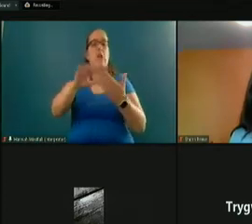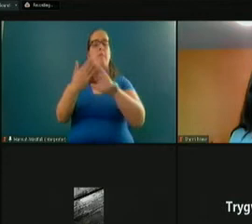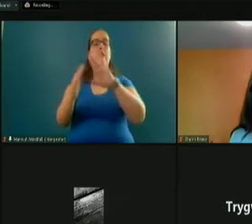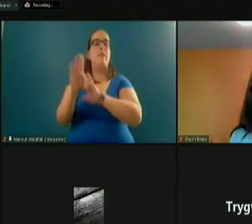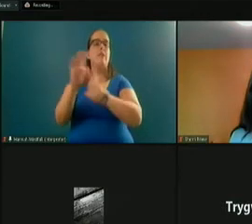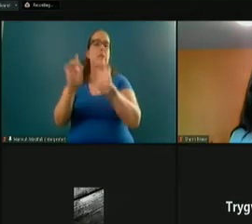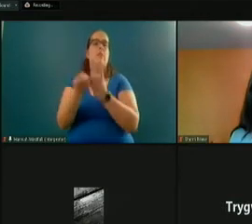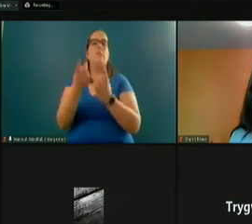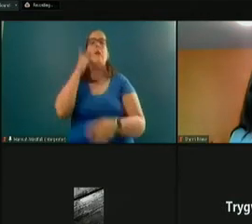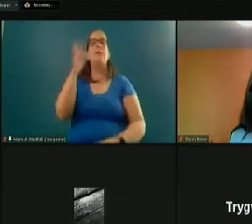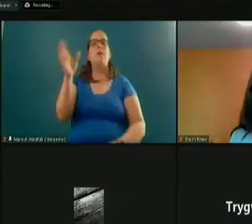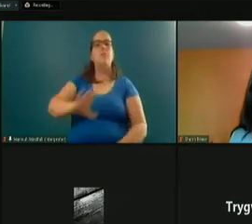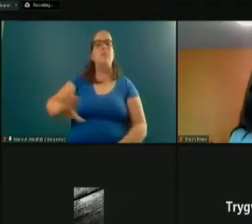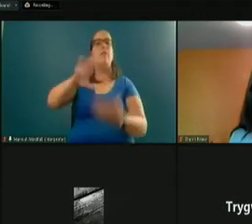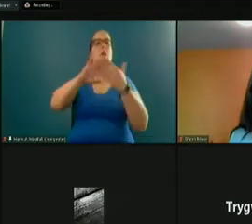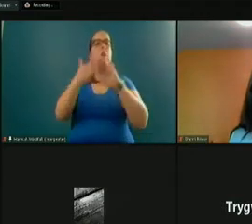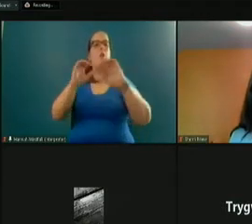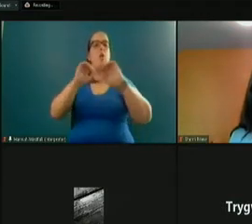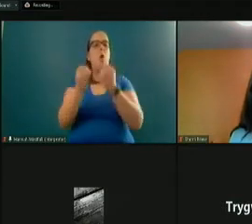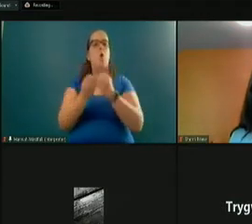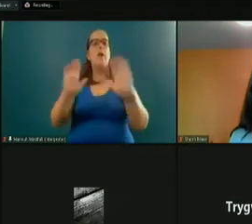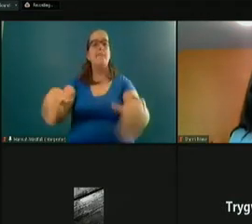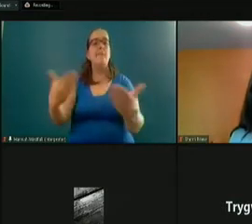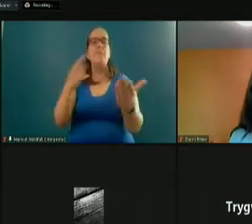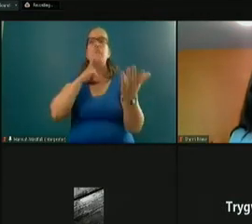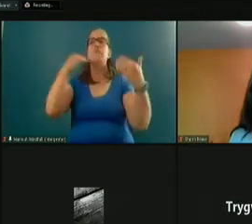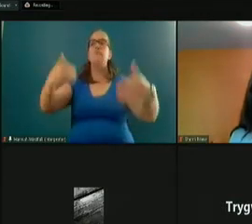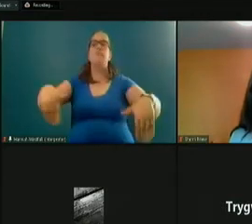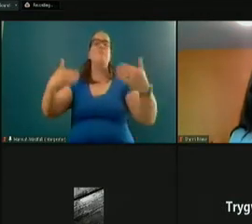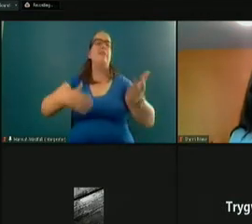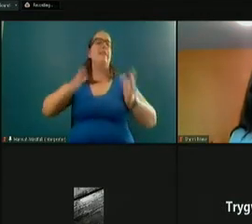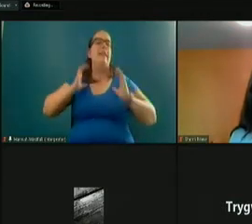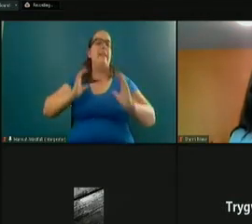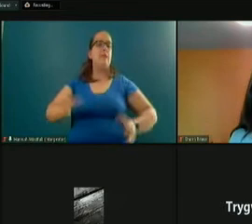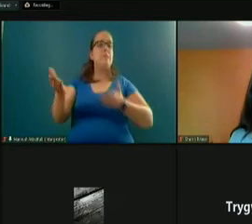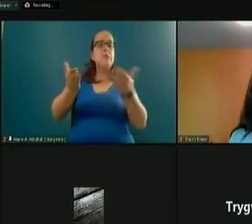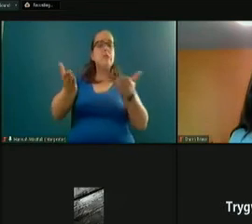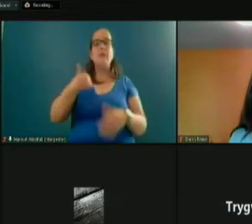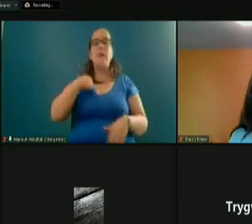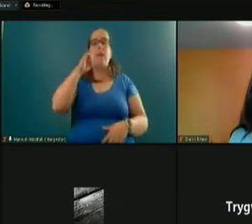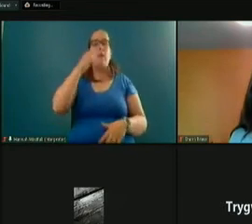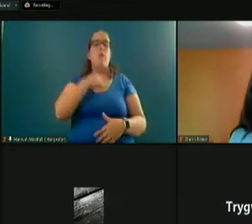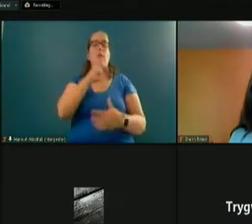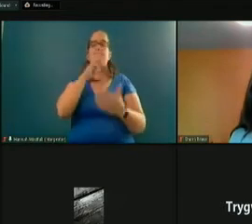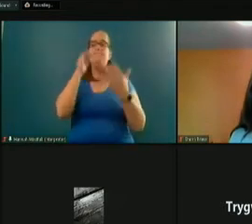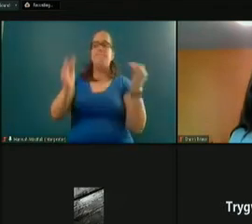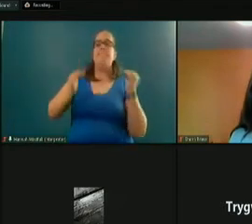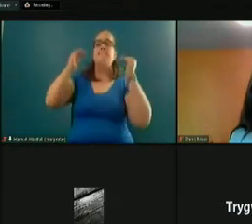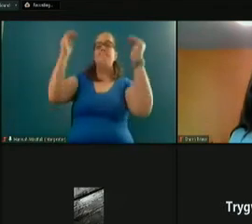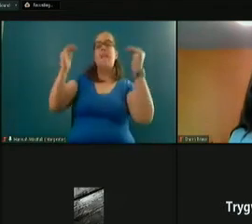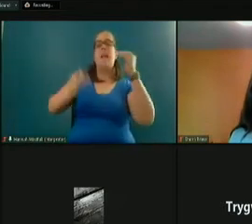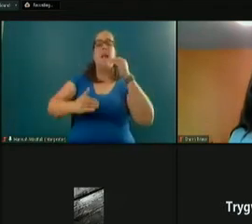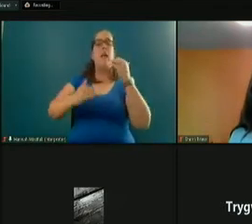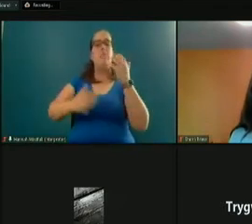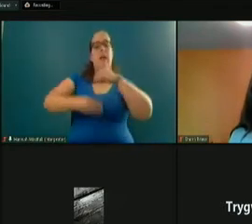see it throughout the county organization, provide just outstanding customer services. And I think we go the extra mile. And I hope that people